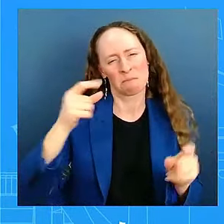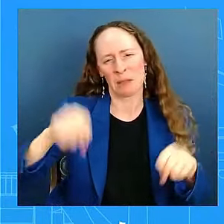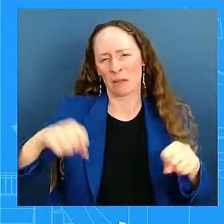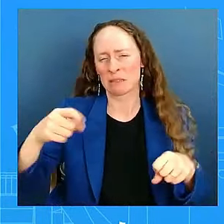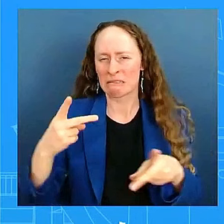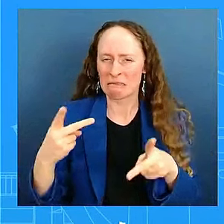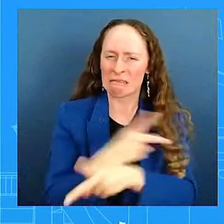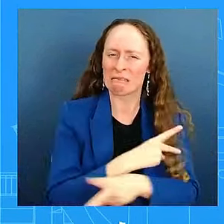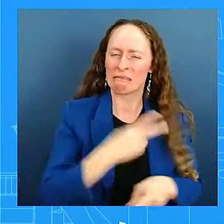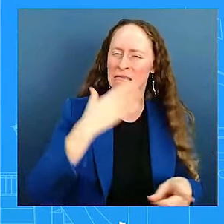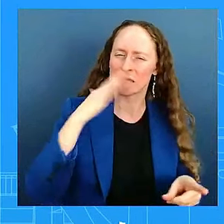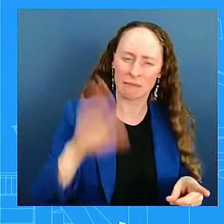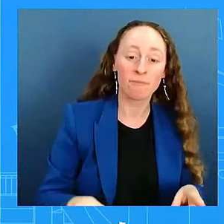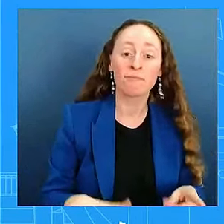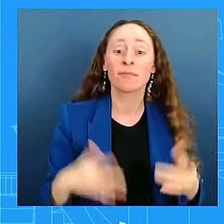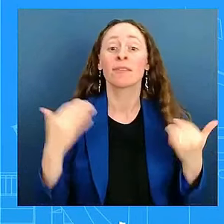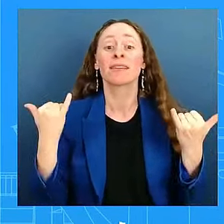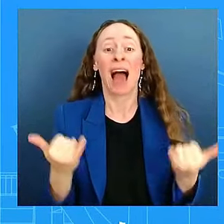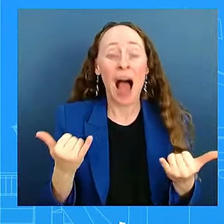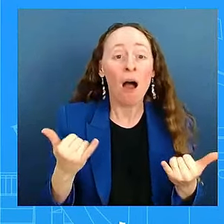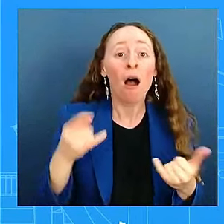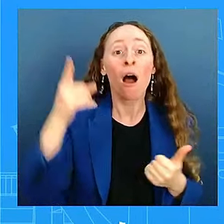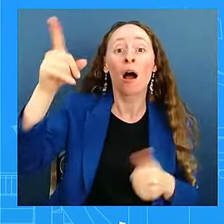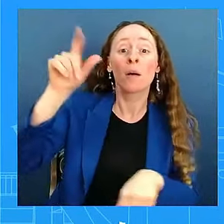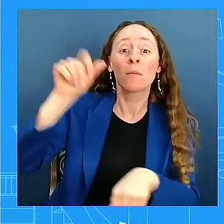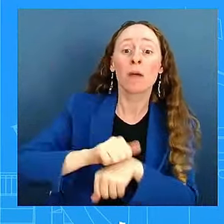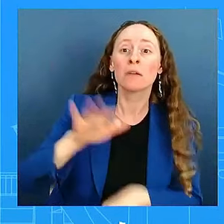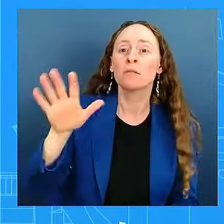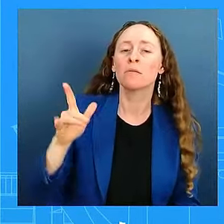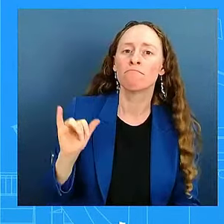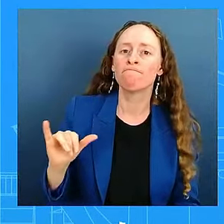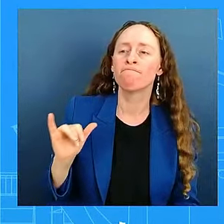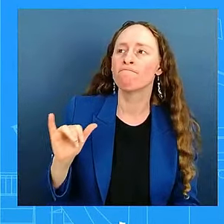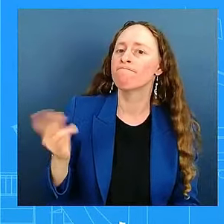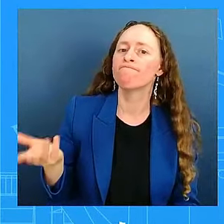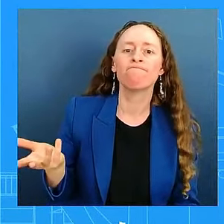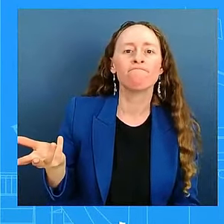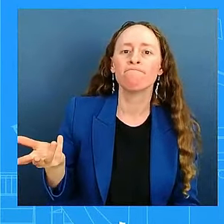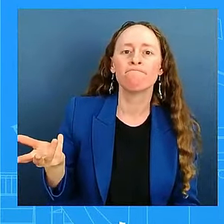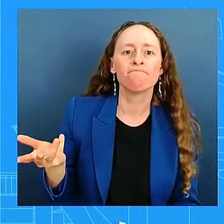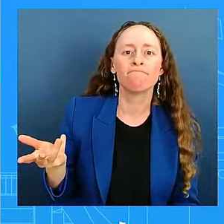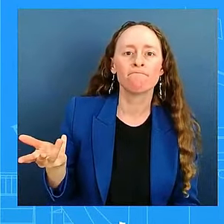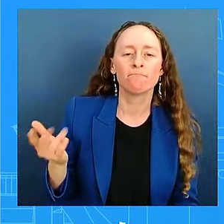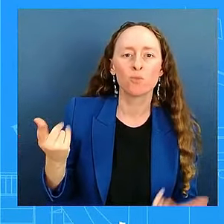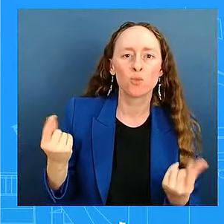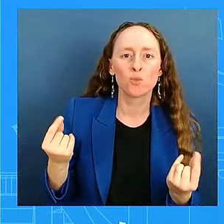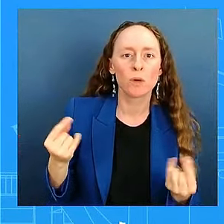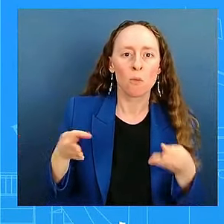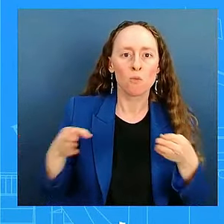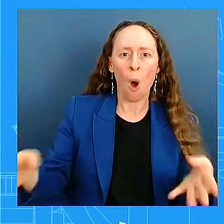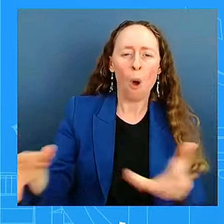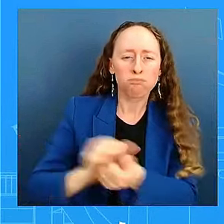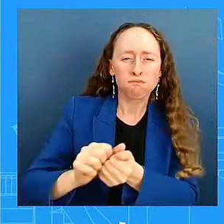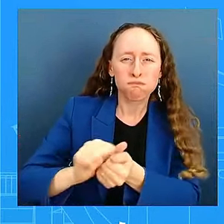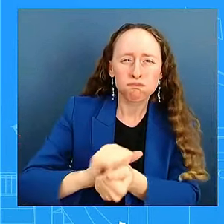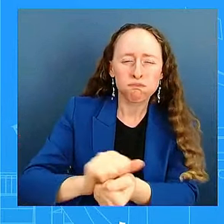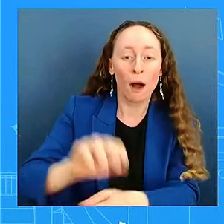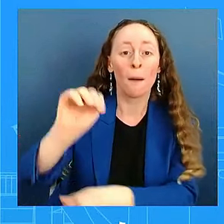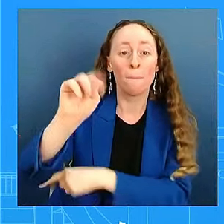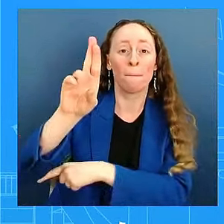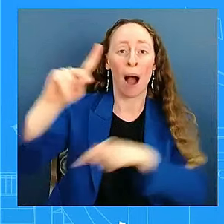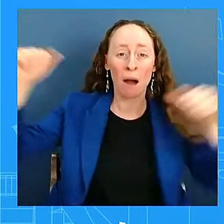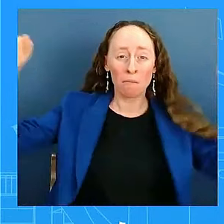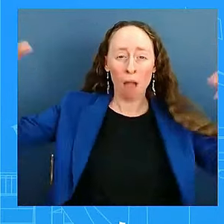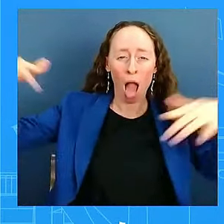inaccessible. We now have roads destroyed. There is a significant amount of mud. We understand that people are still